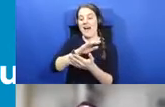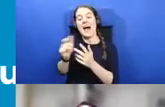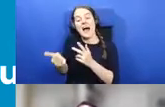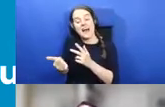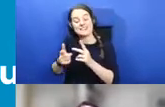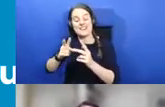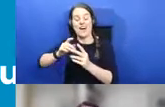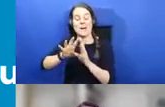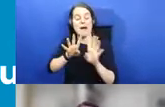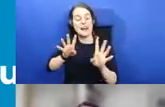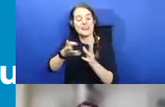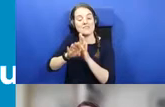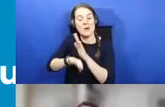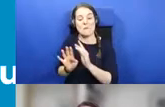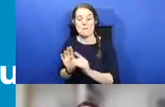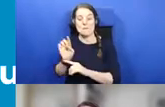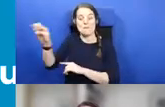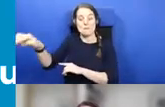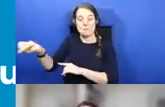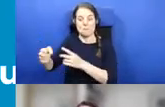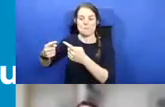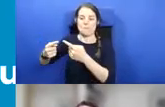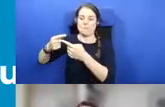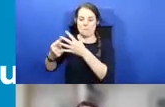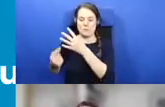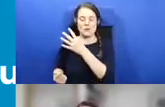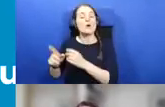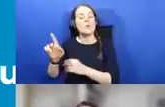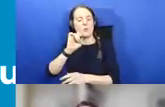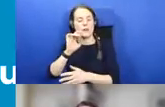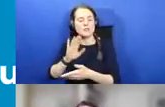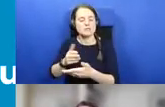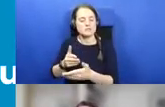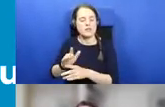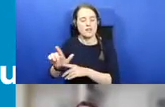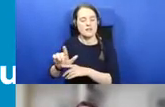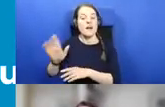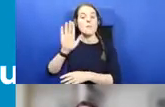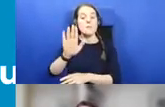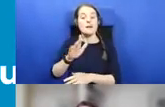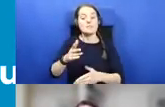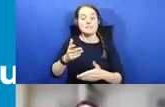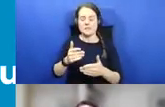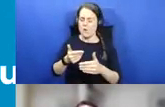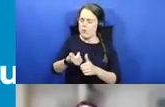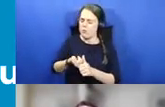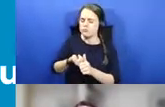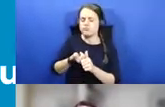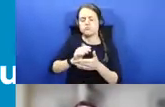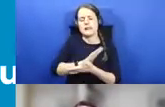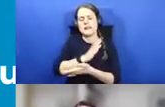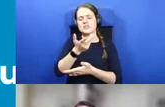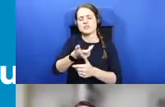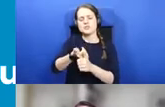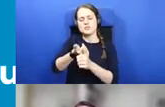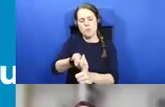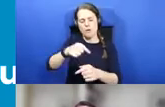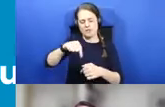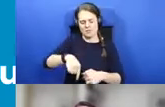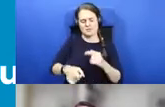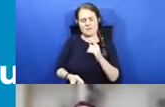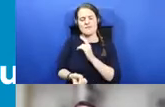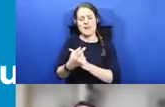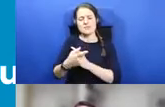It's a real privilege for the council to be able to support this evening's event as part of the commemoration of Columkill